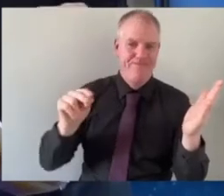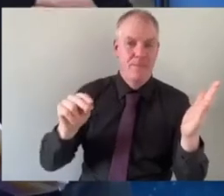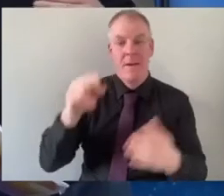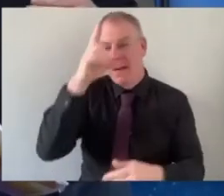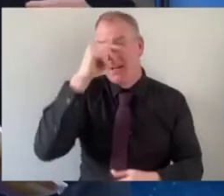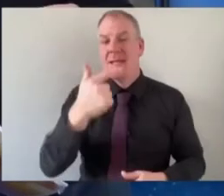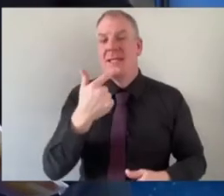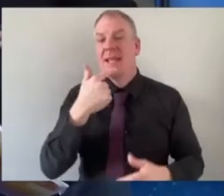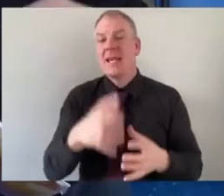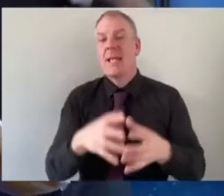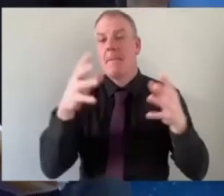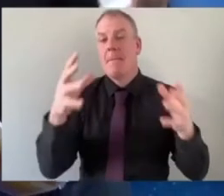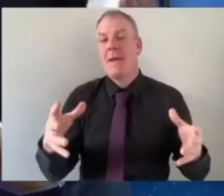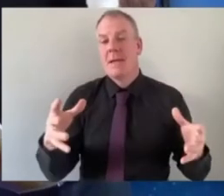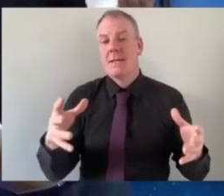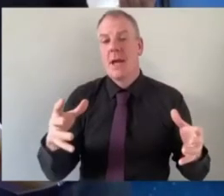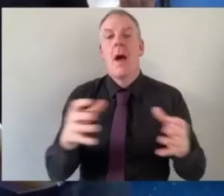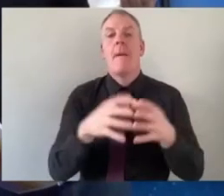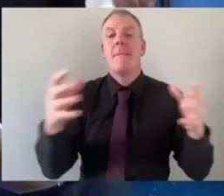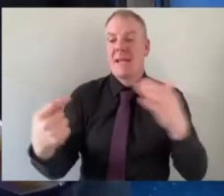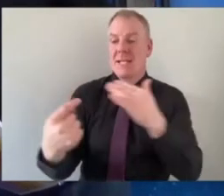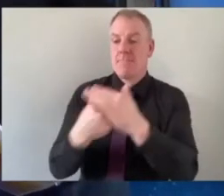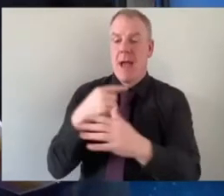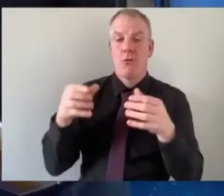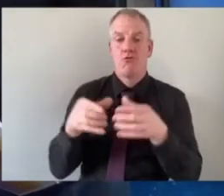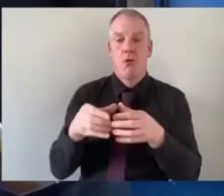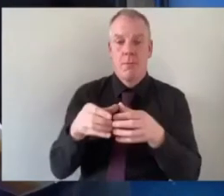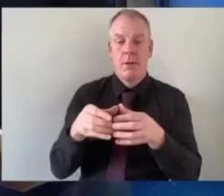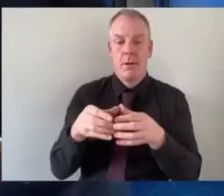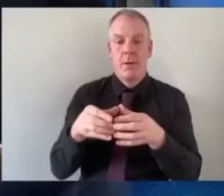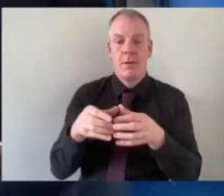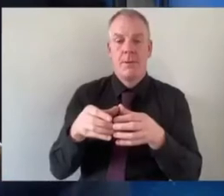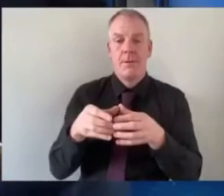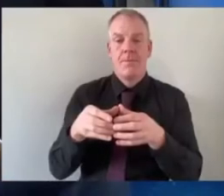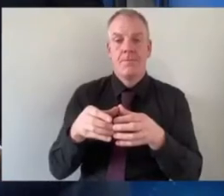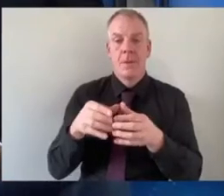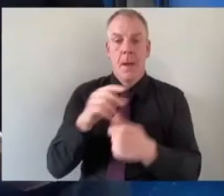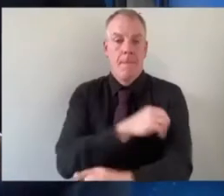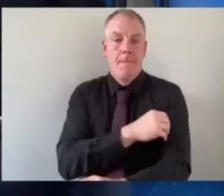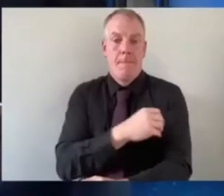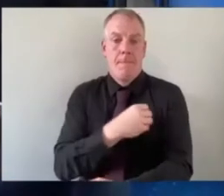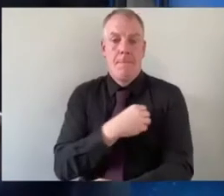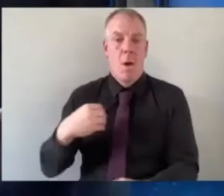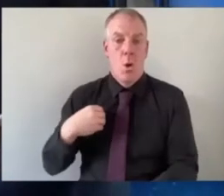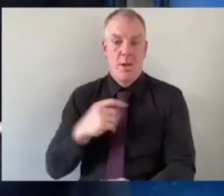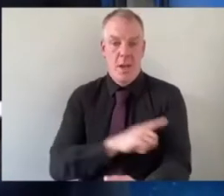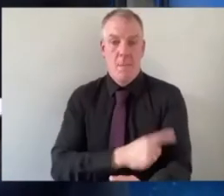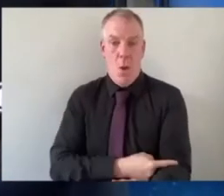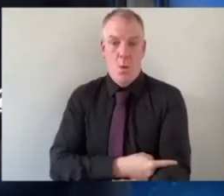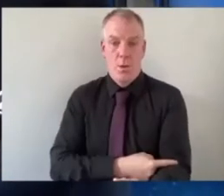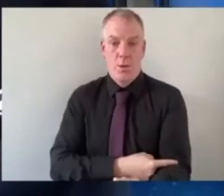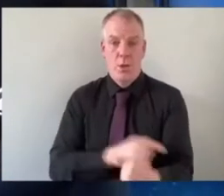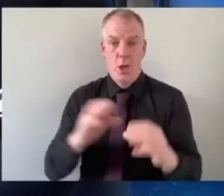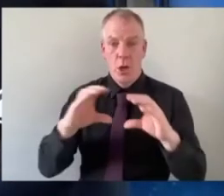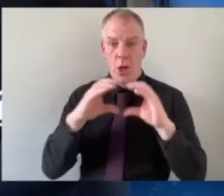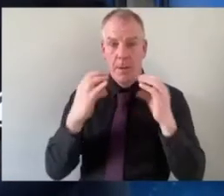um the biggest migrant group in the country at the moment um our polish is the polish community and i wonder how many